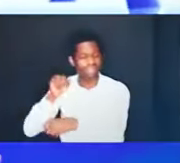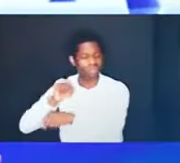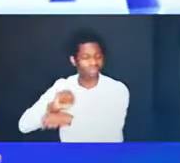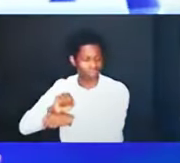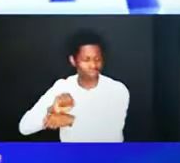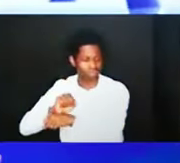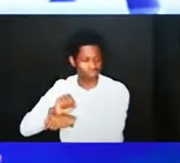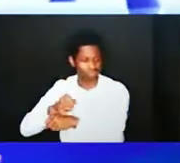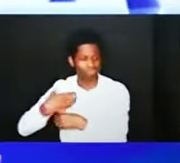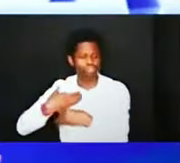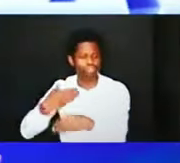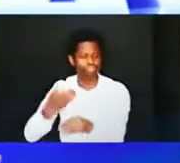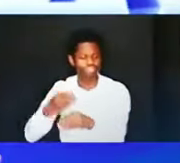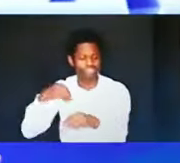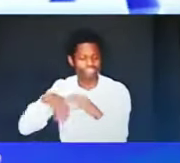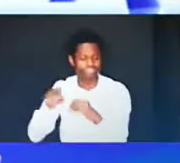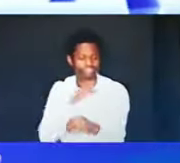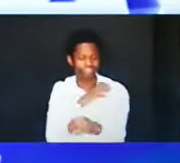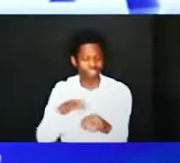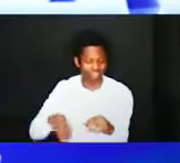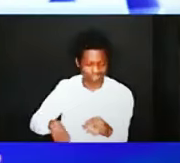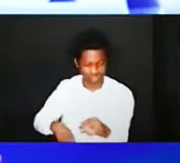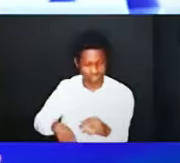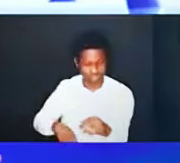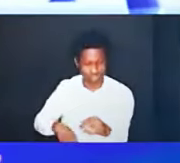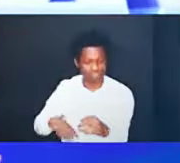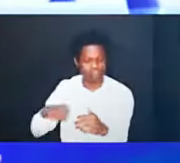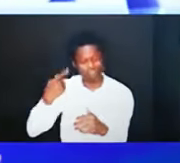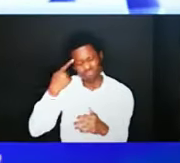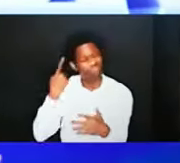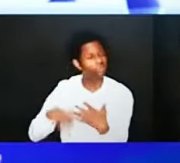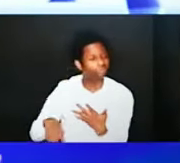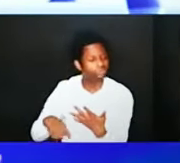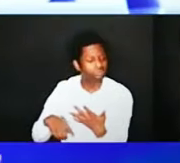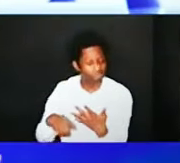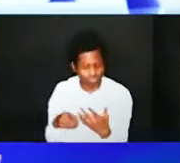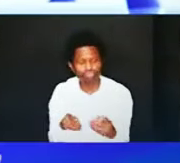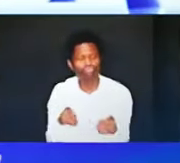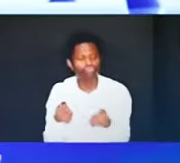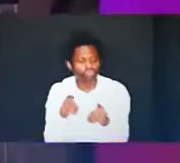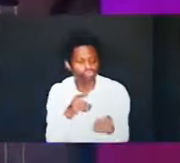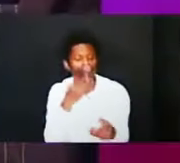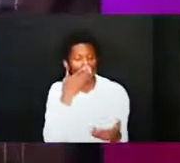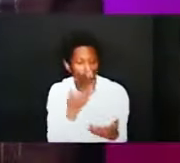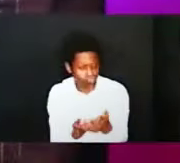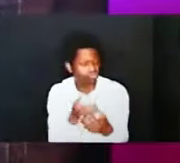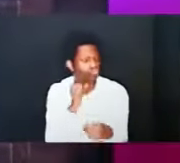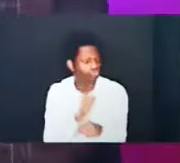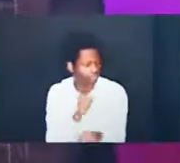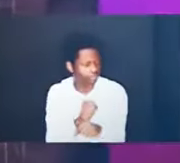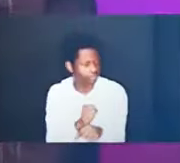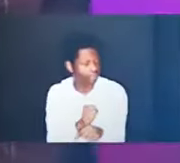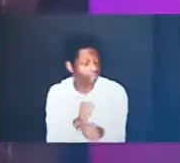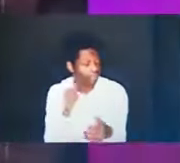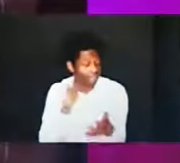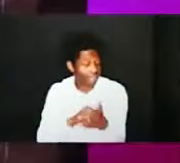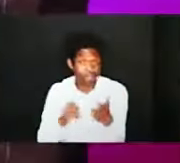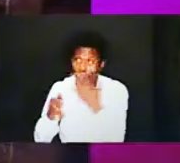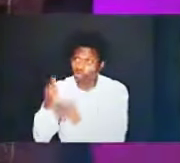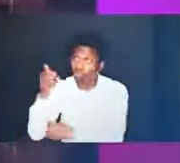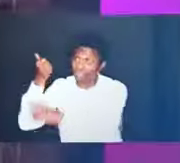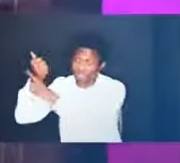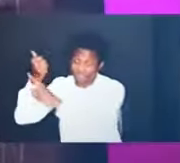works with God prepared in advance for us to do God to God to